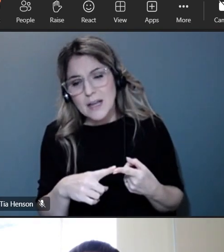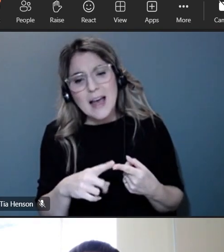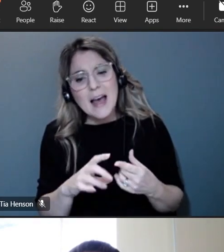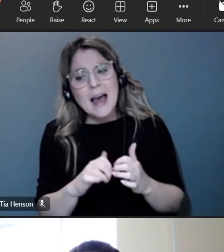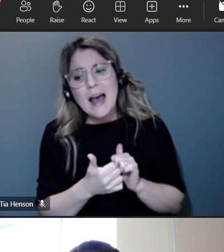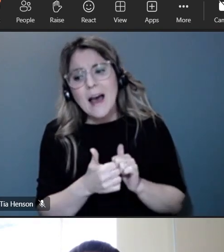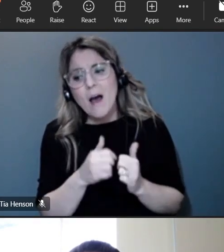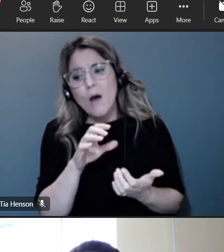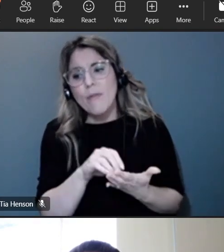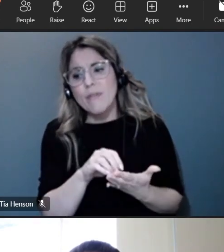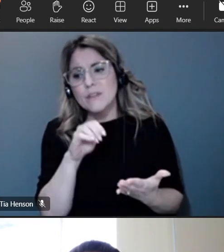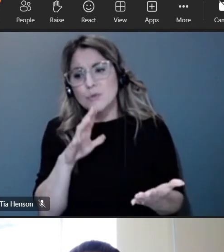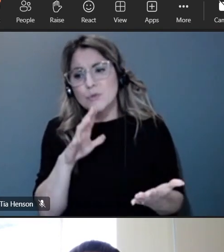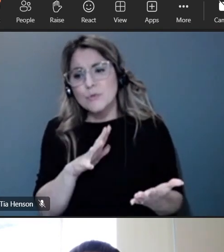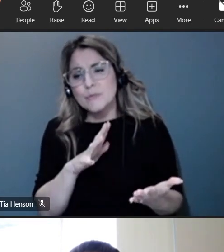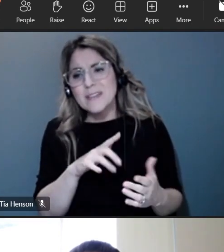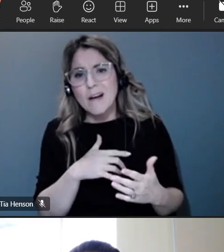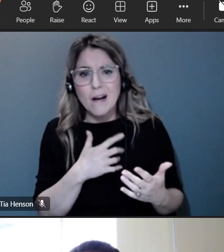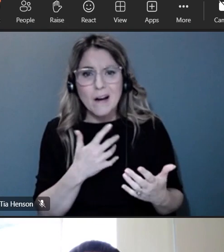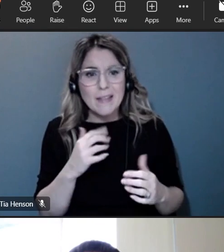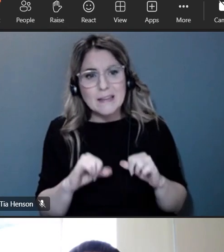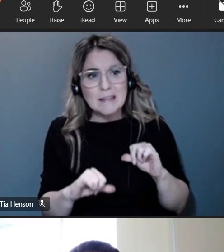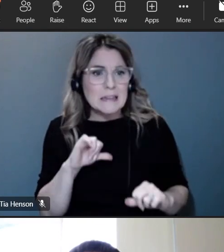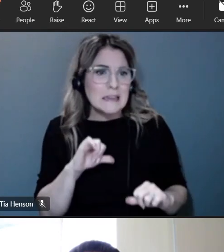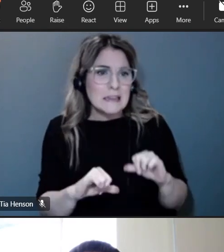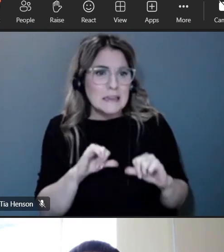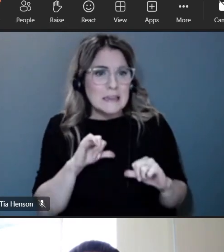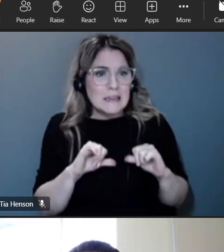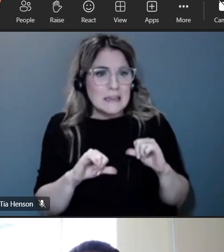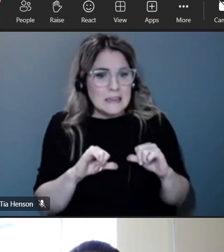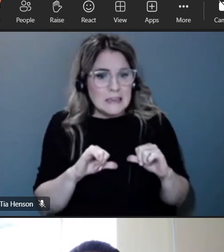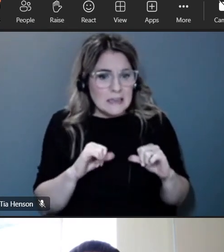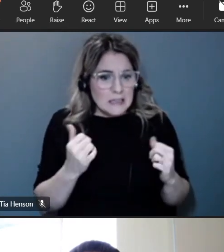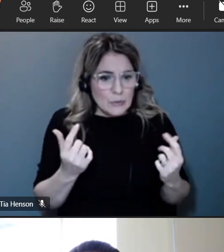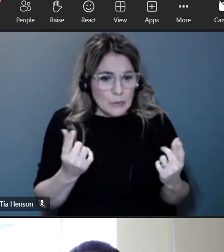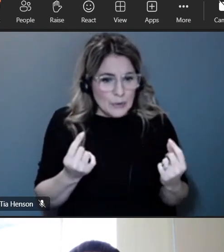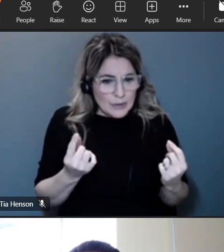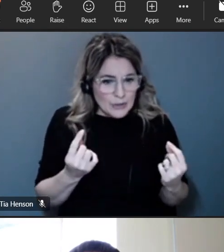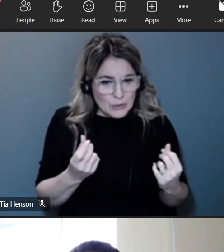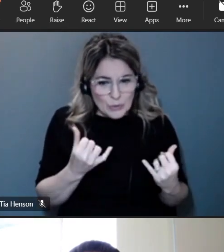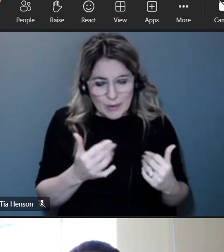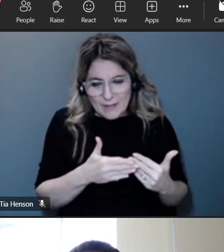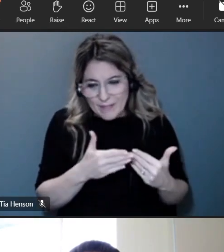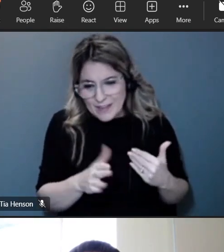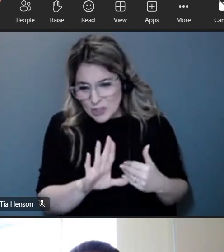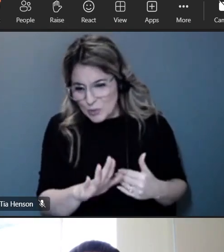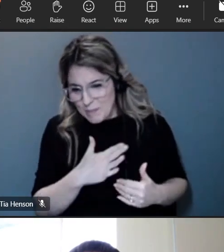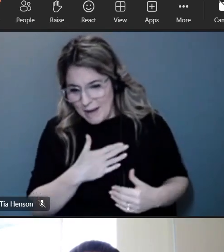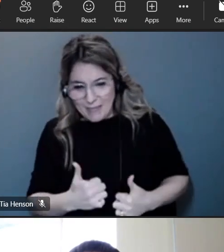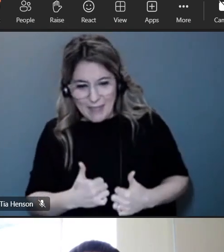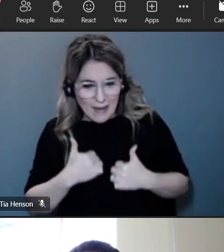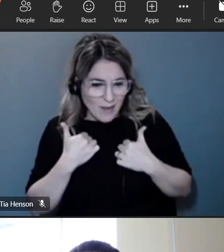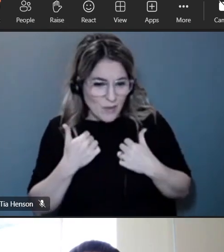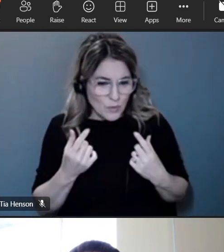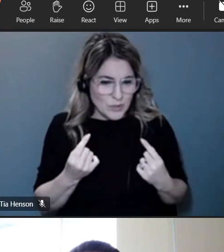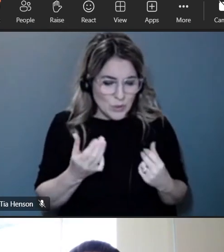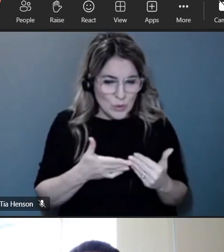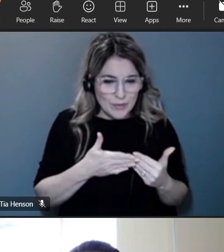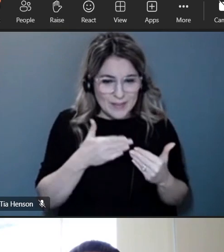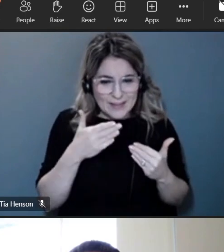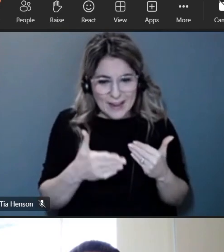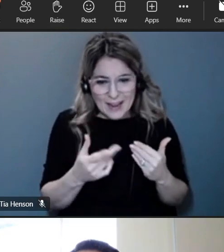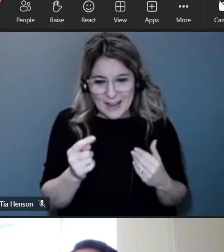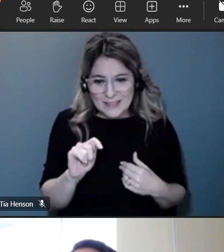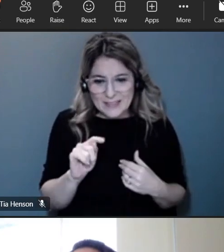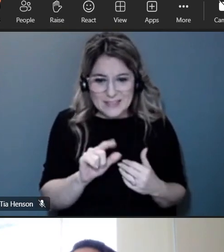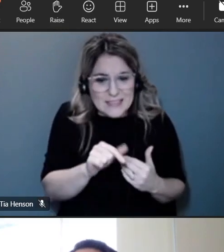students are weighing the decisions around the next step in uh your life so this is a really important transitional